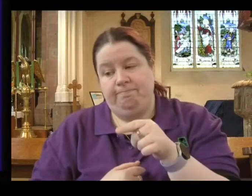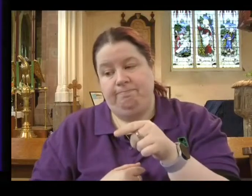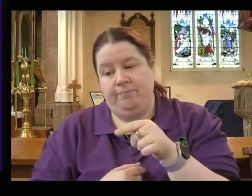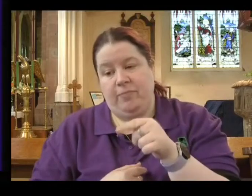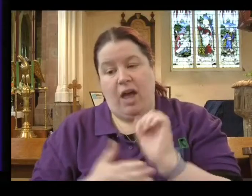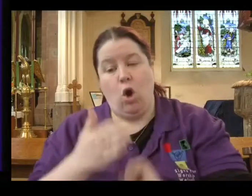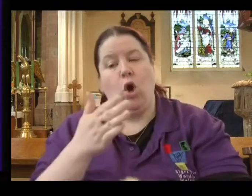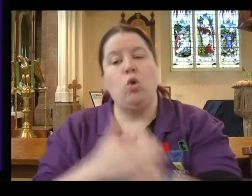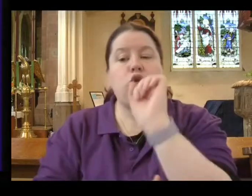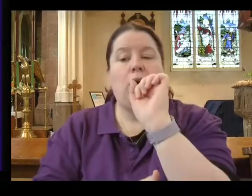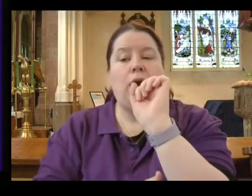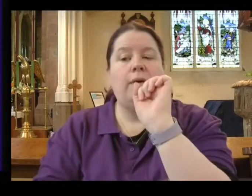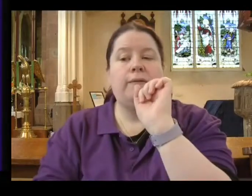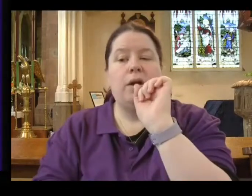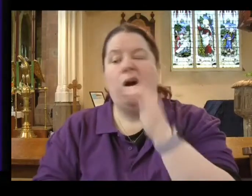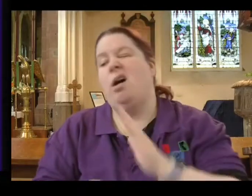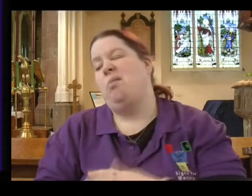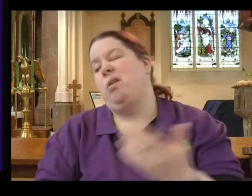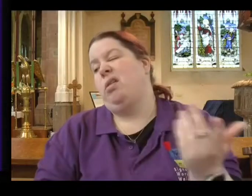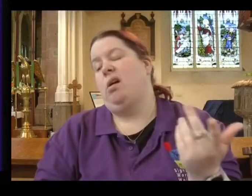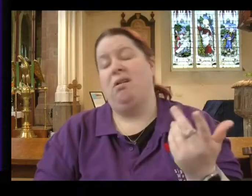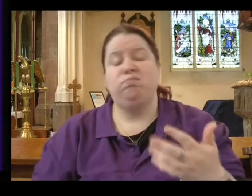cultural habit of complacency.